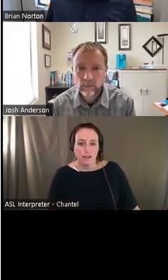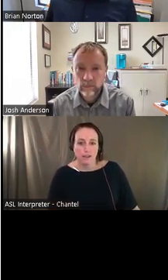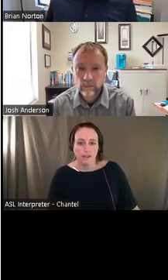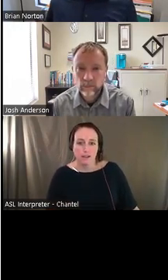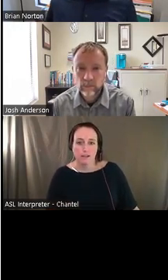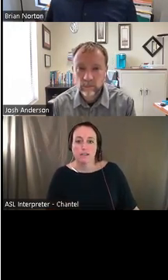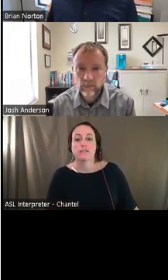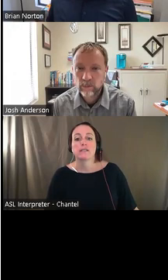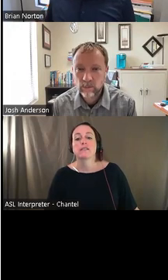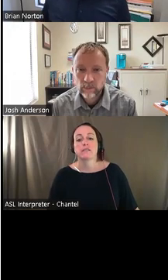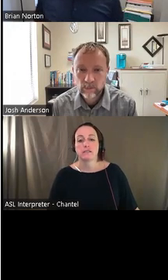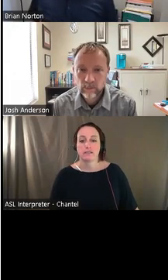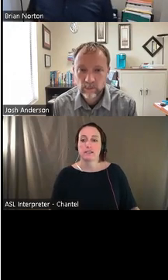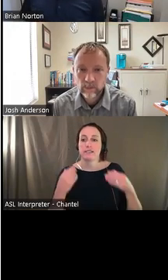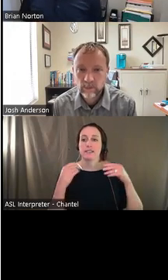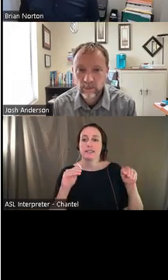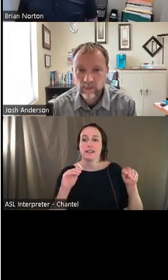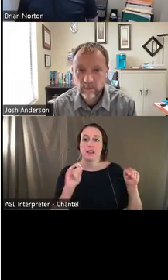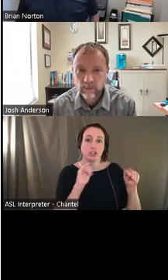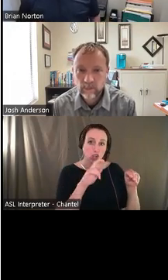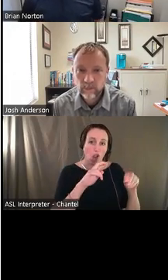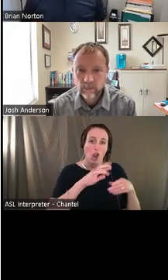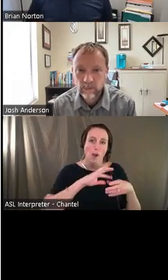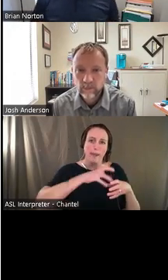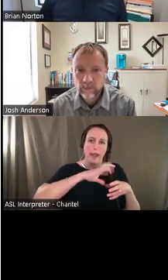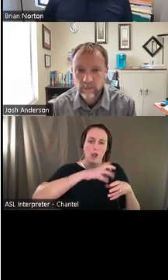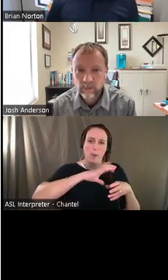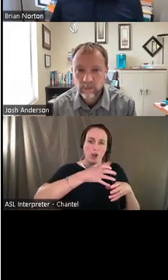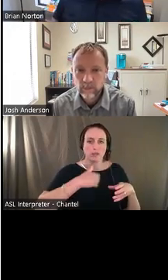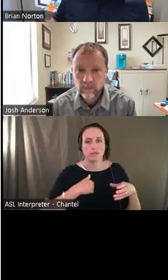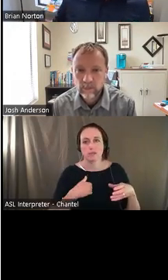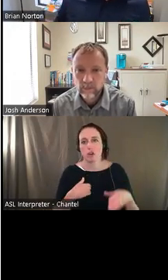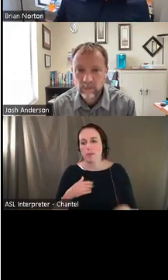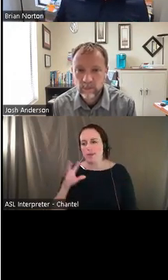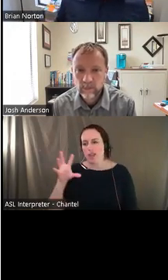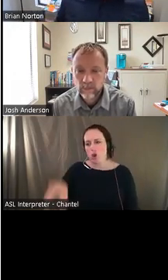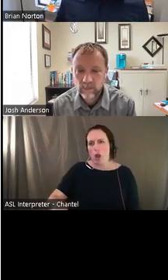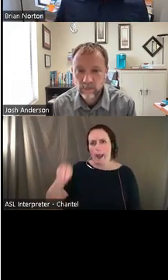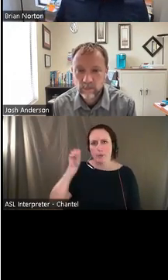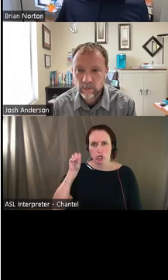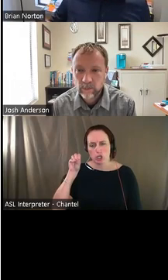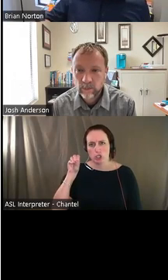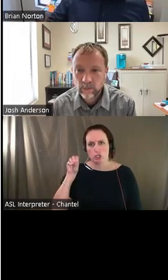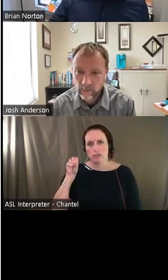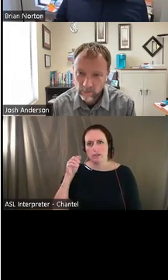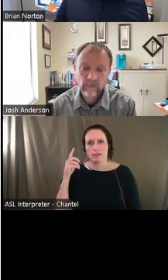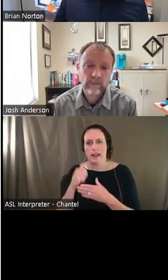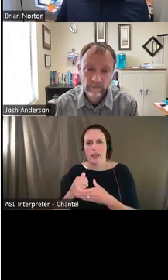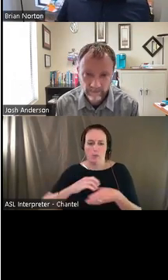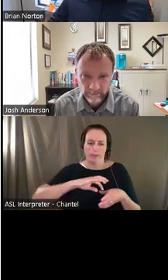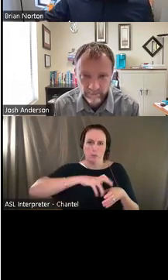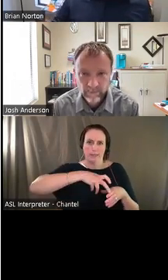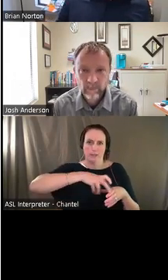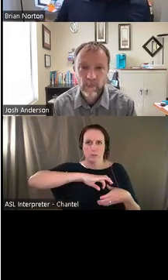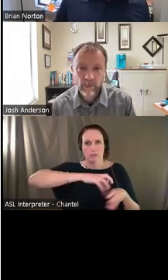Yep. I bet they sell jar and bottle openers. Absolutely. Maybe it's a grabber, um, or something to assist with twisting those,